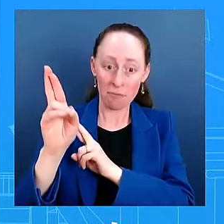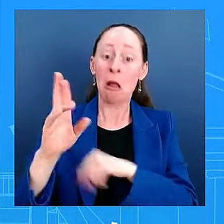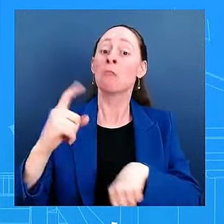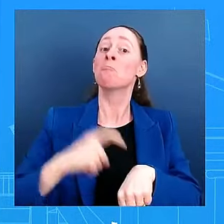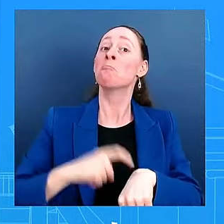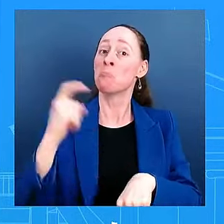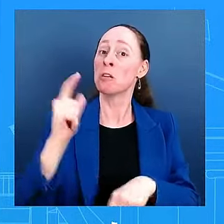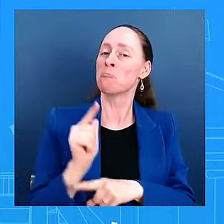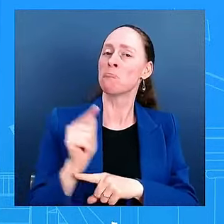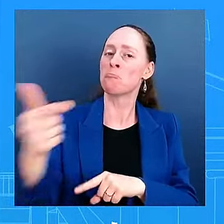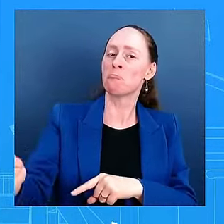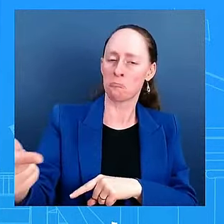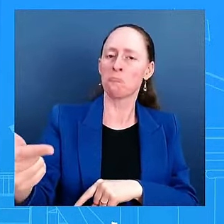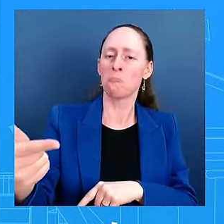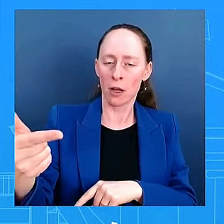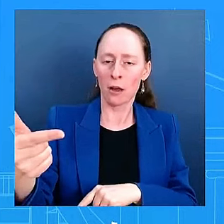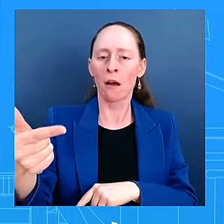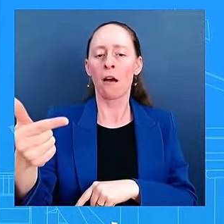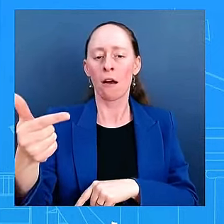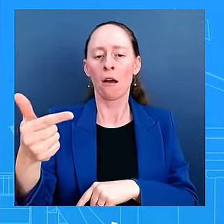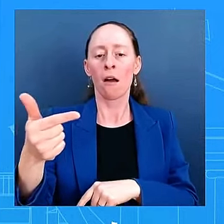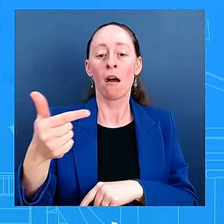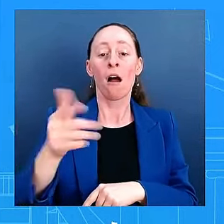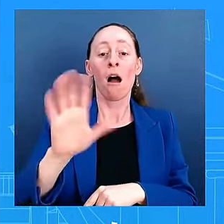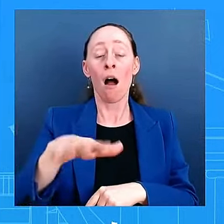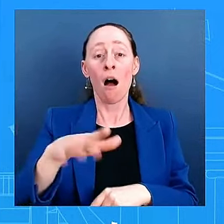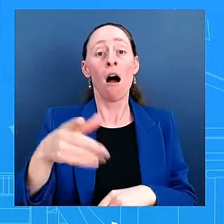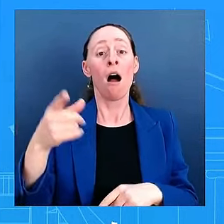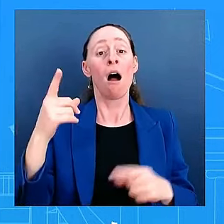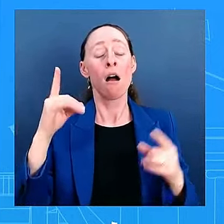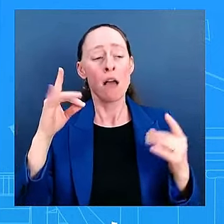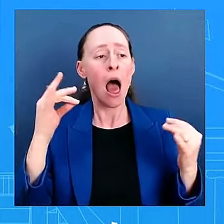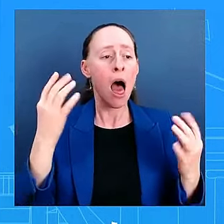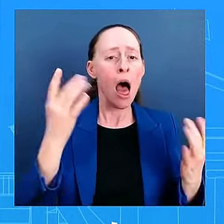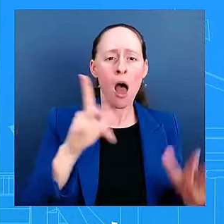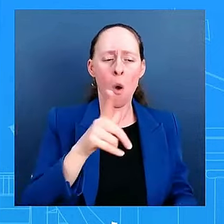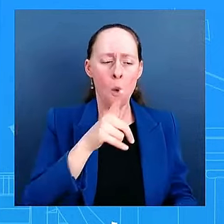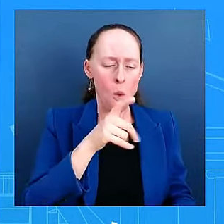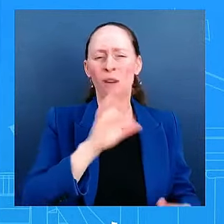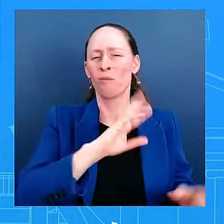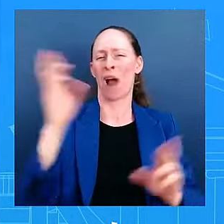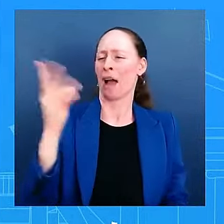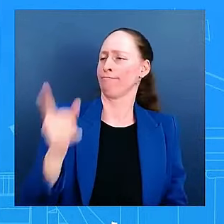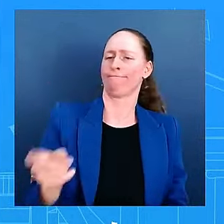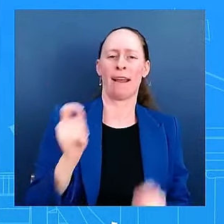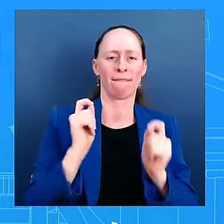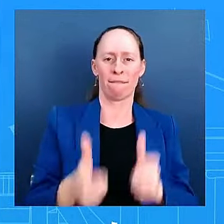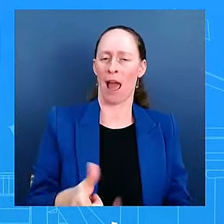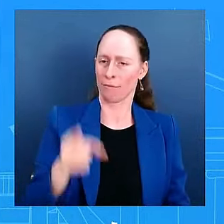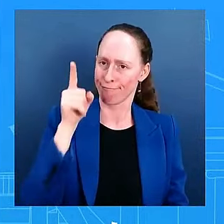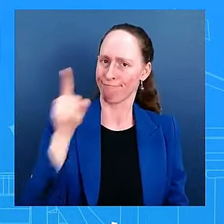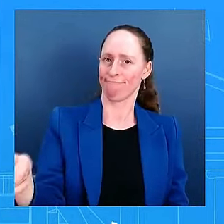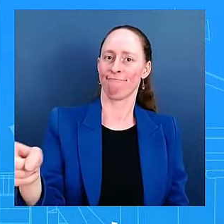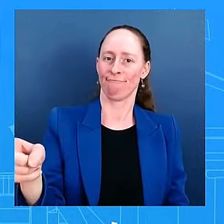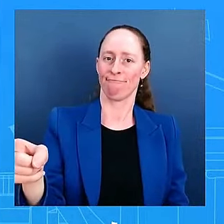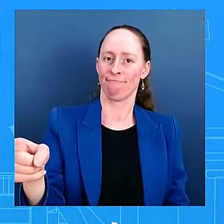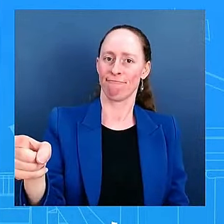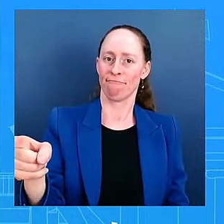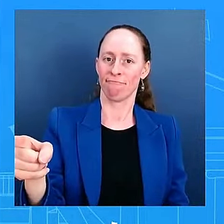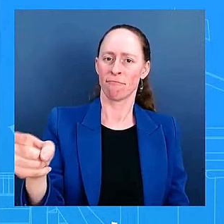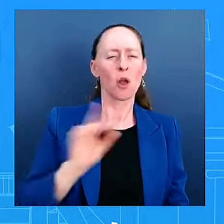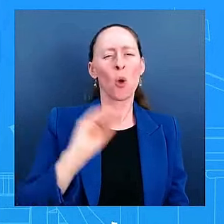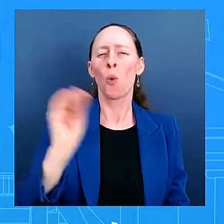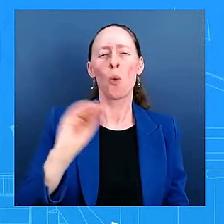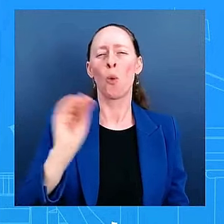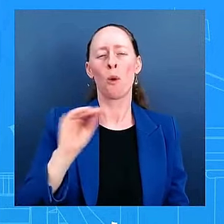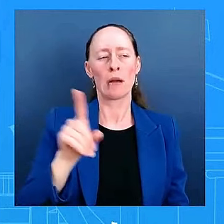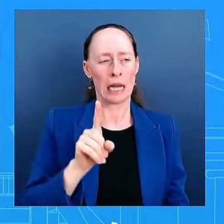thought, right? He thought about it and did it. Like, it wasn't something that he gave a second thought to, as I just said, he knew it was the right thing